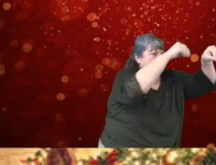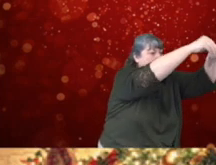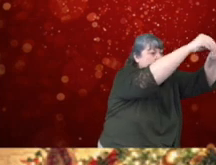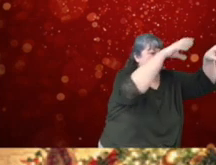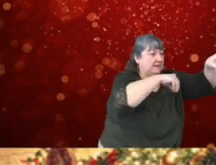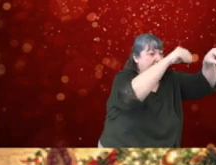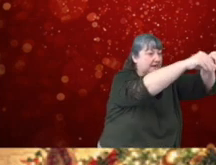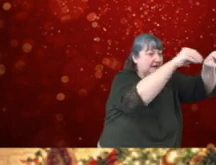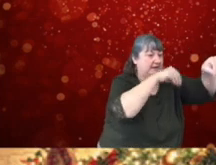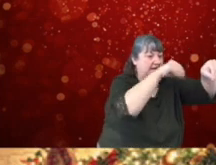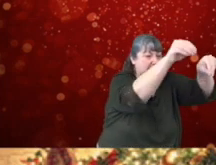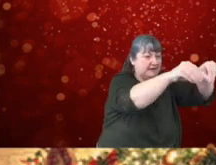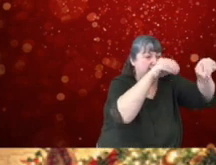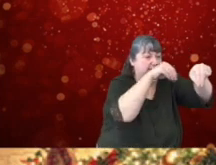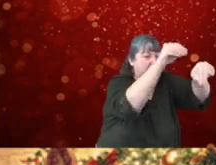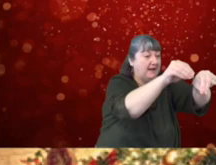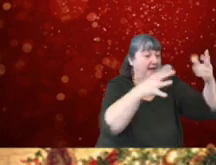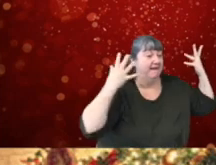with a jerk.